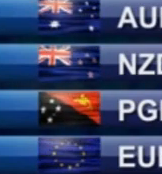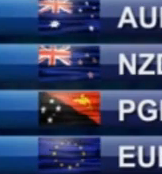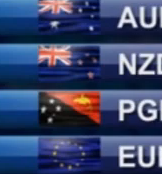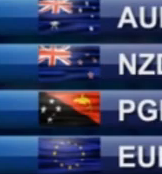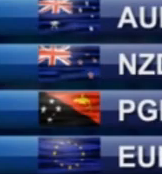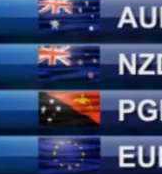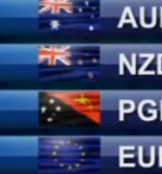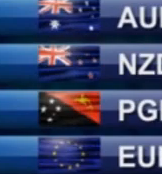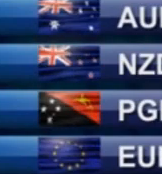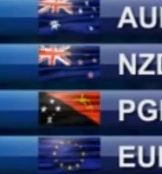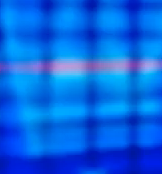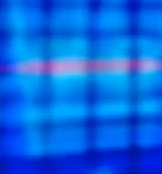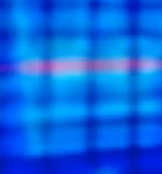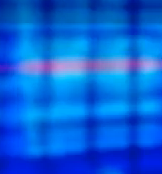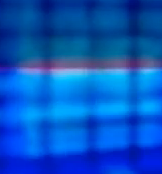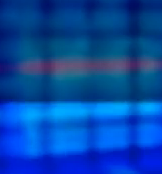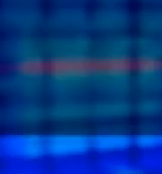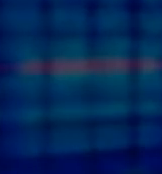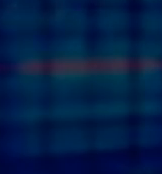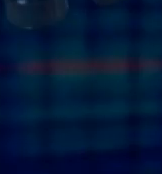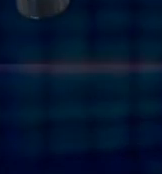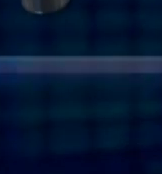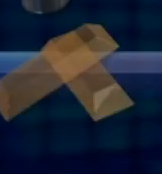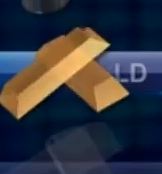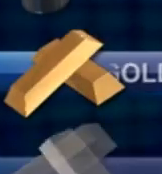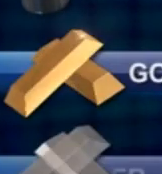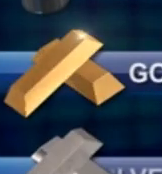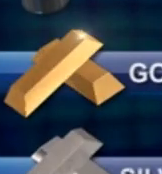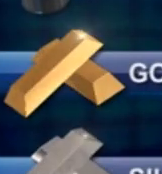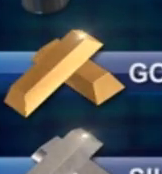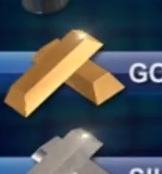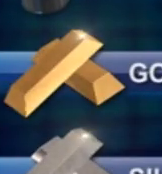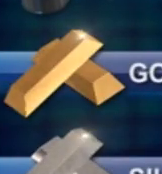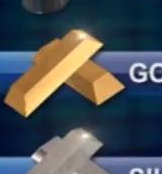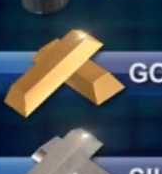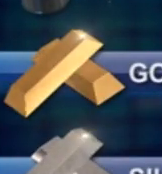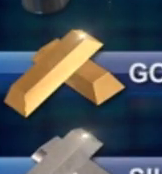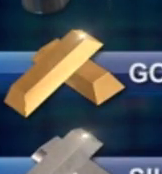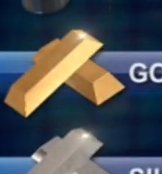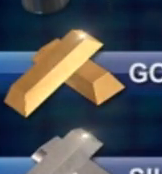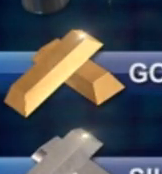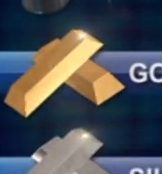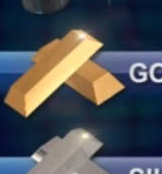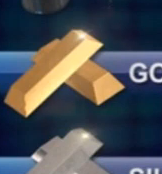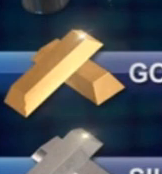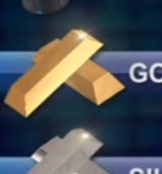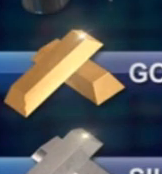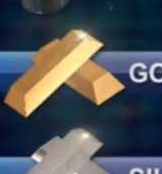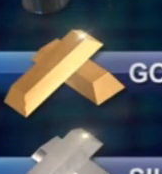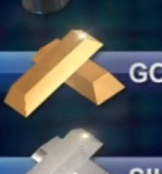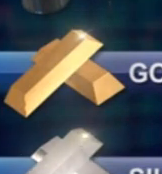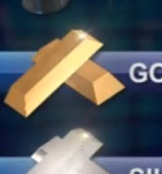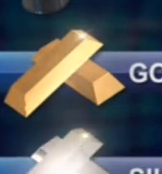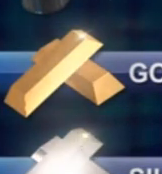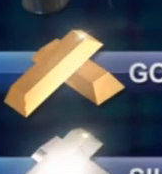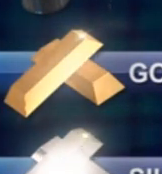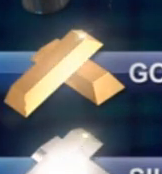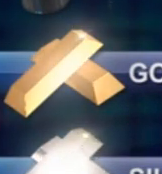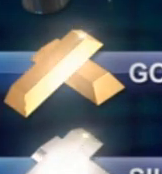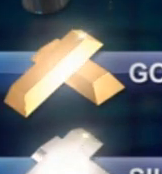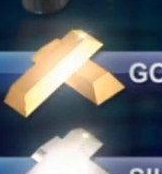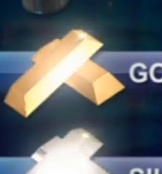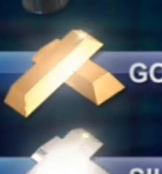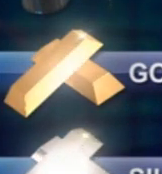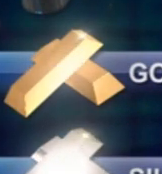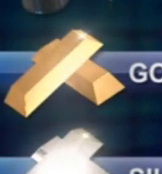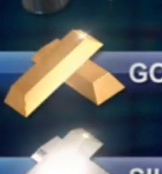Kiwi dollars as well as the Euro On the commodities, marked oil prices were unchanged at over $69 per barrel Gold rose slightly